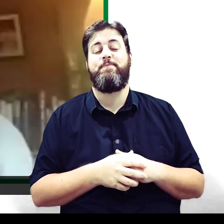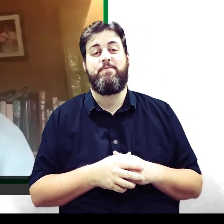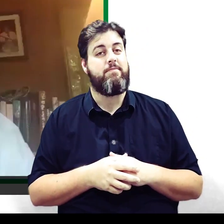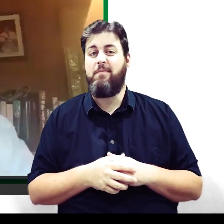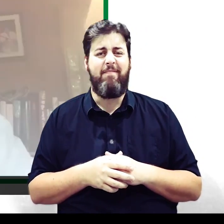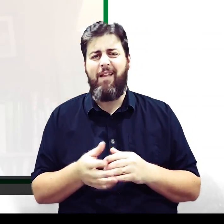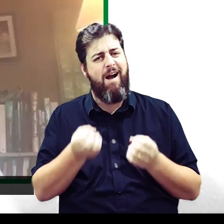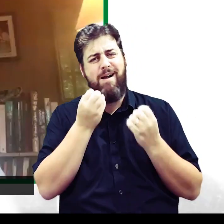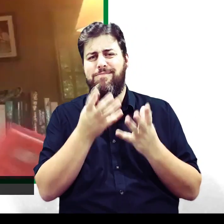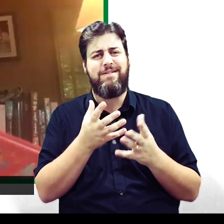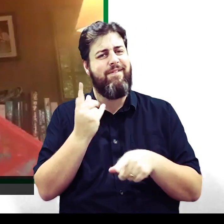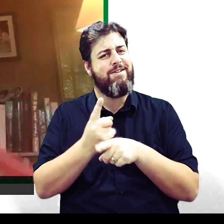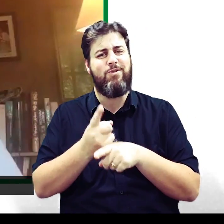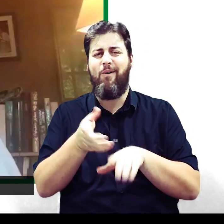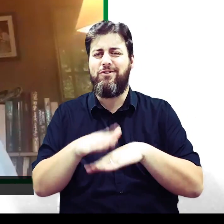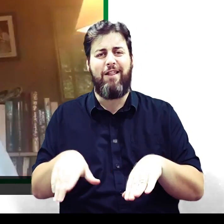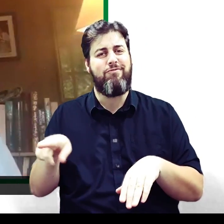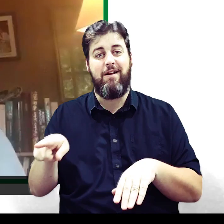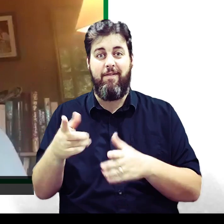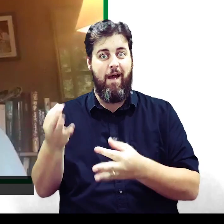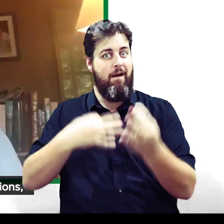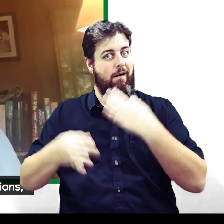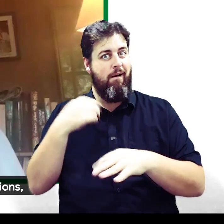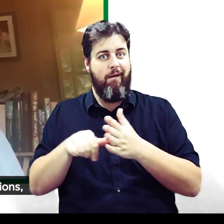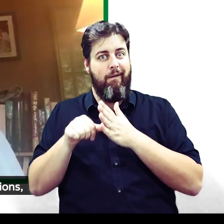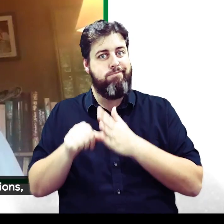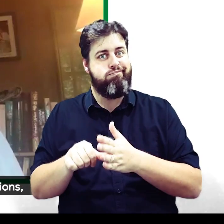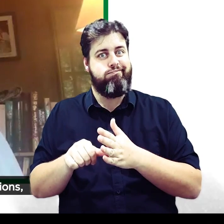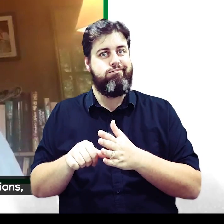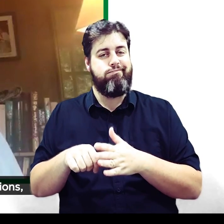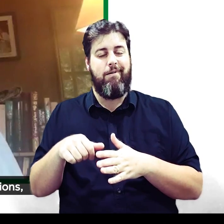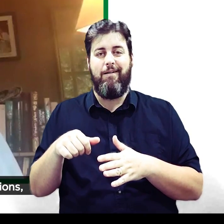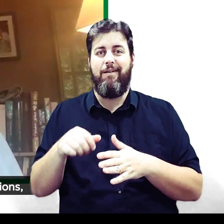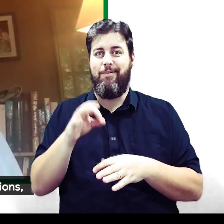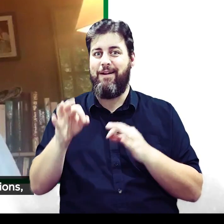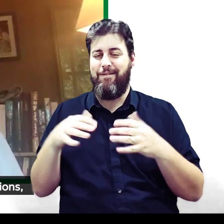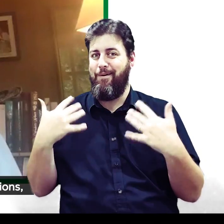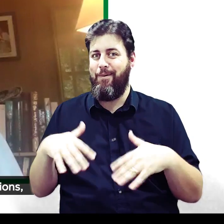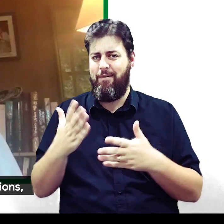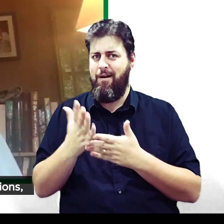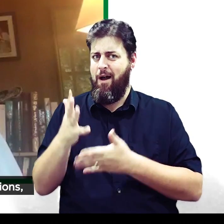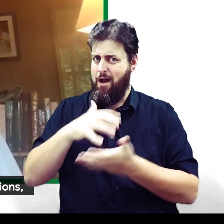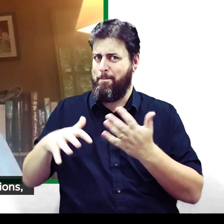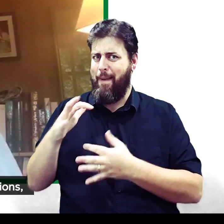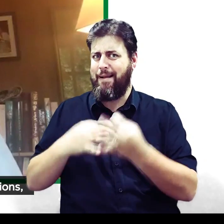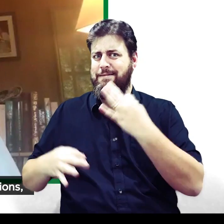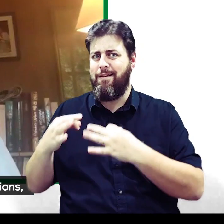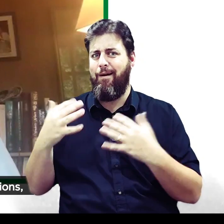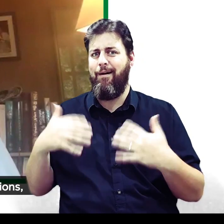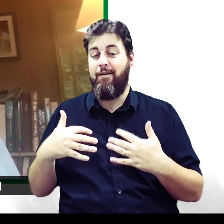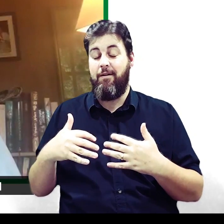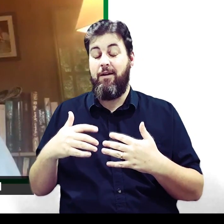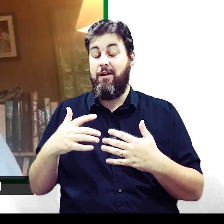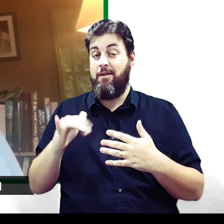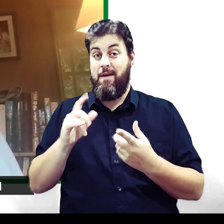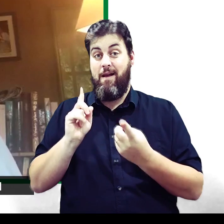Nice talking to you. It's wonderful to talk to the kids. mean, they ask really very, very difficult questions, actually, very complex